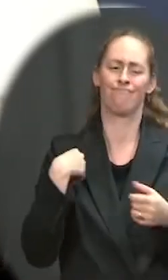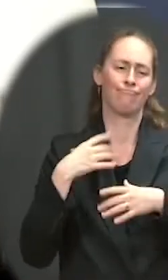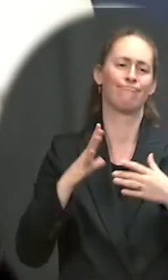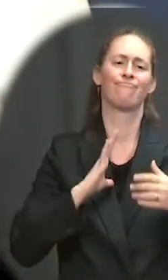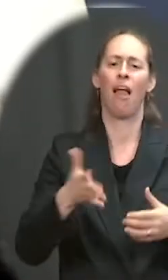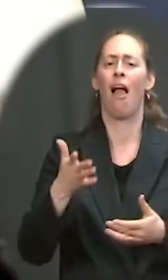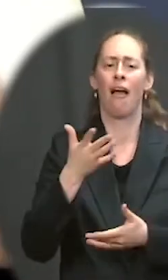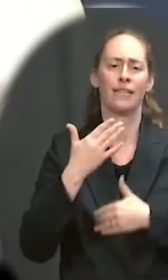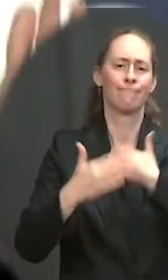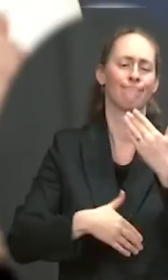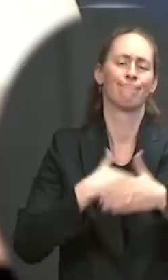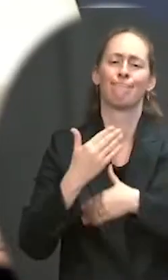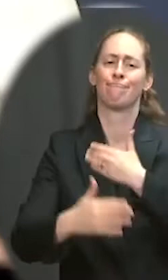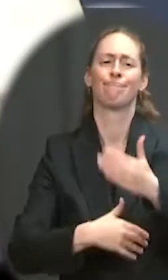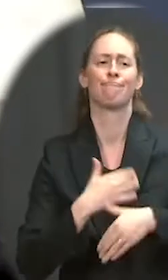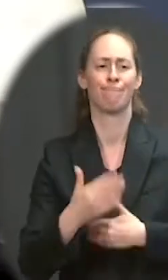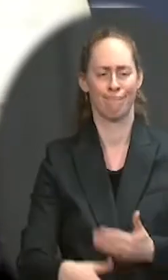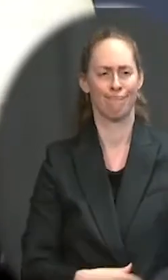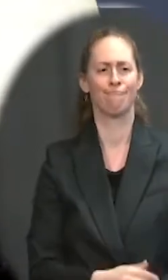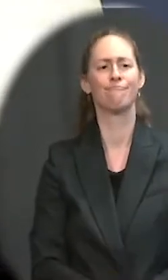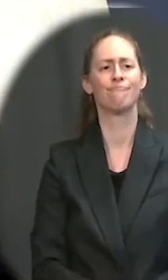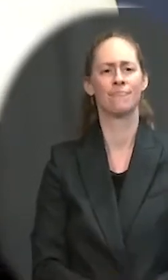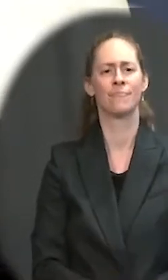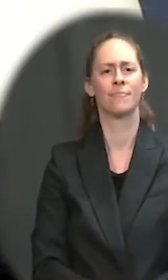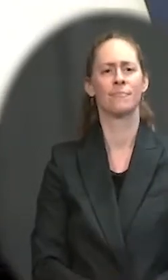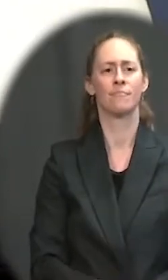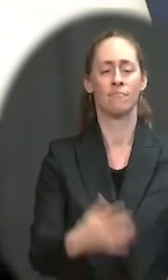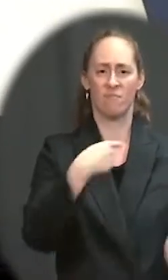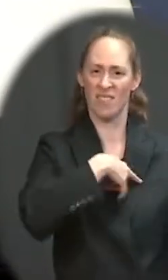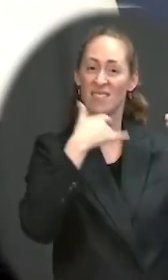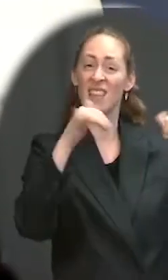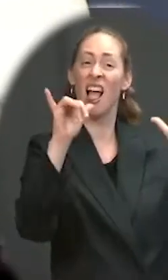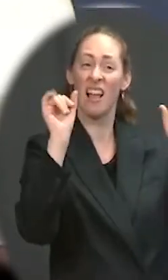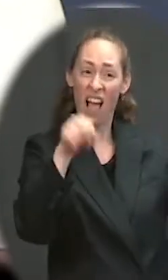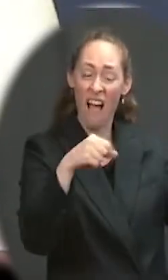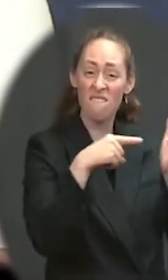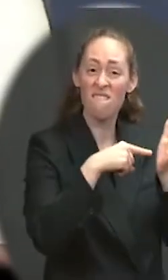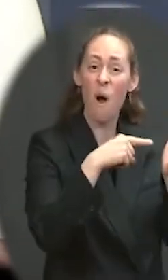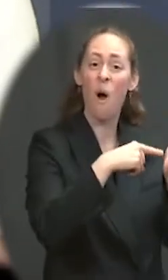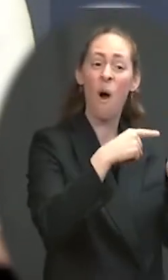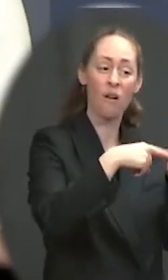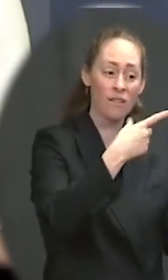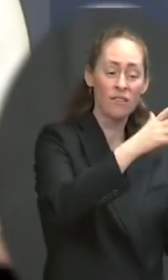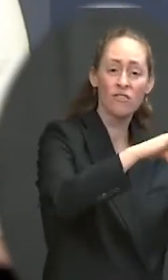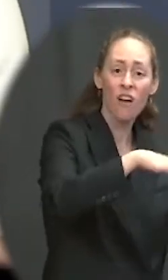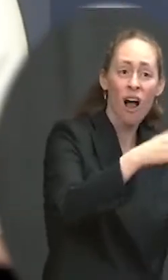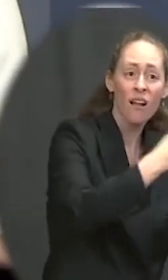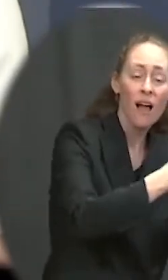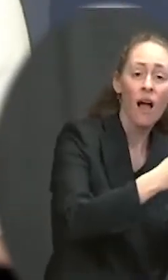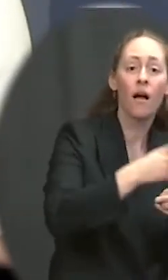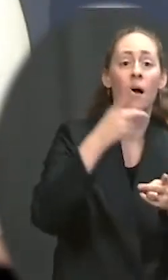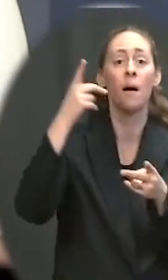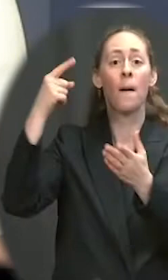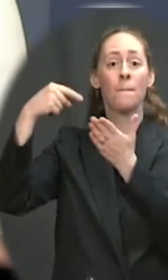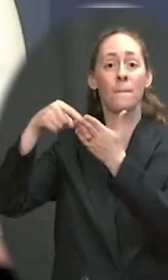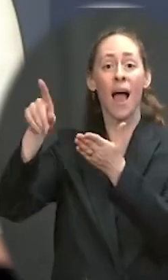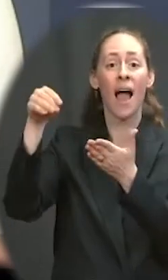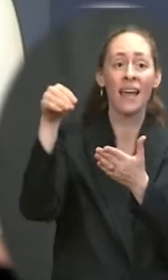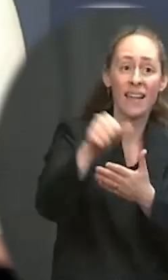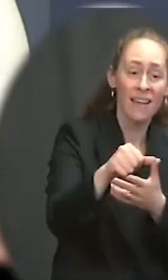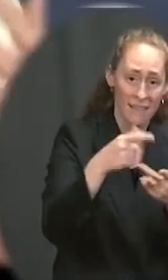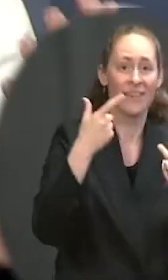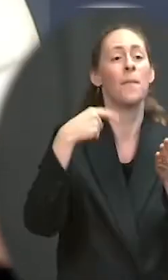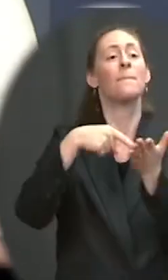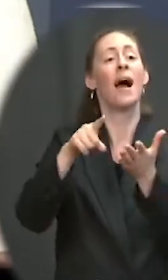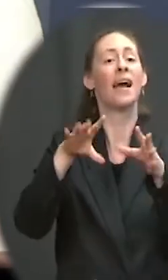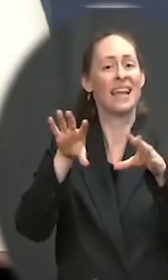support — childcare support and paid family leave. And that same analysis found that the economic benefits would only increase over time